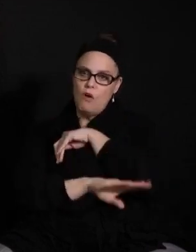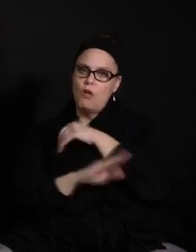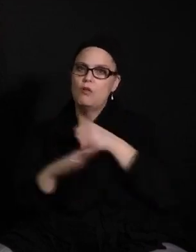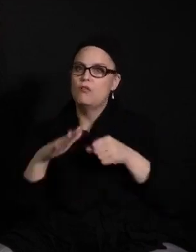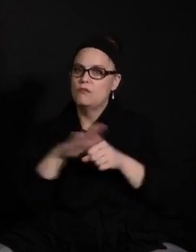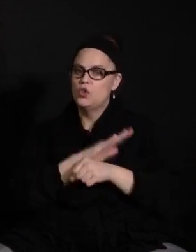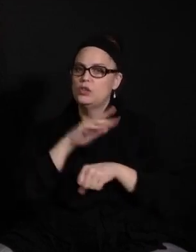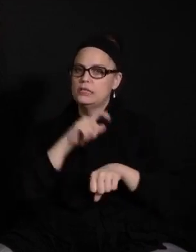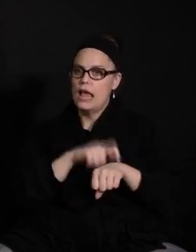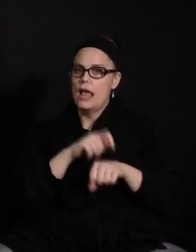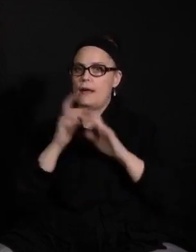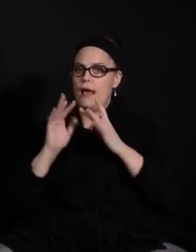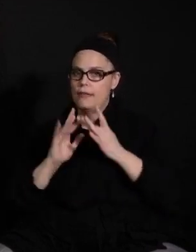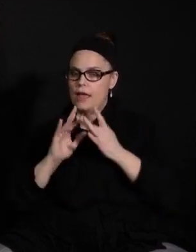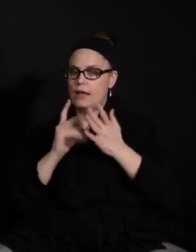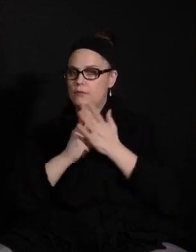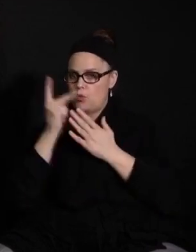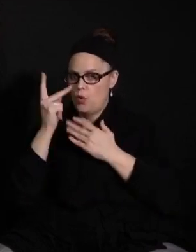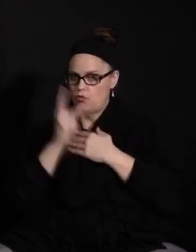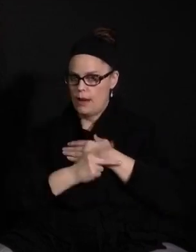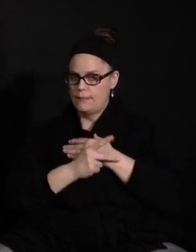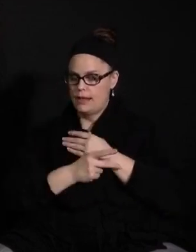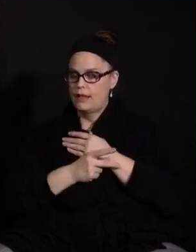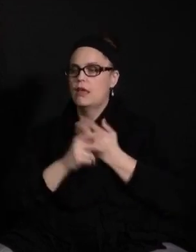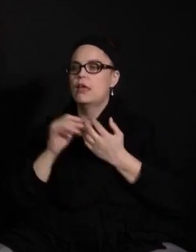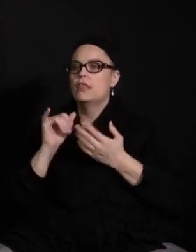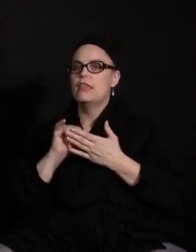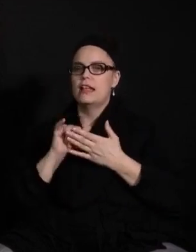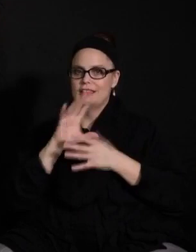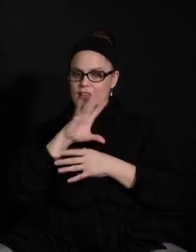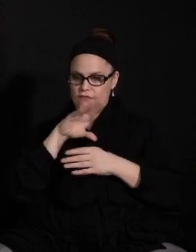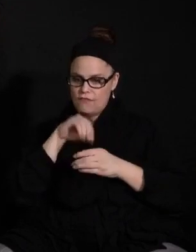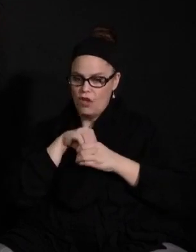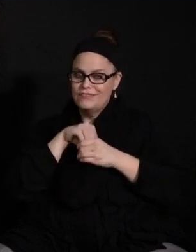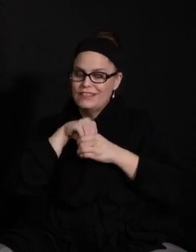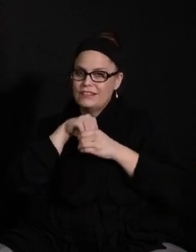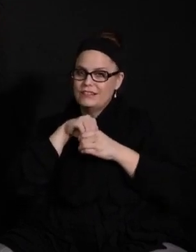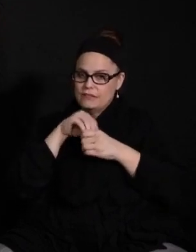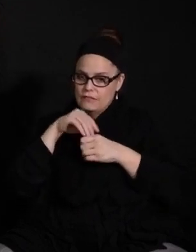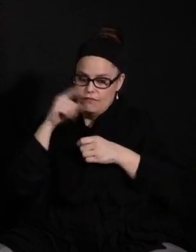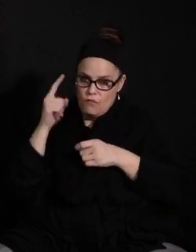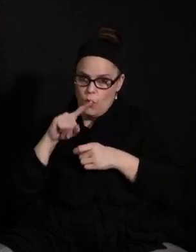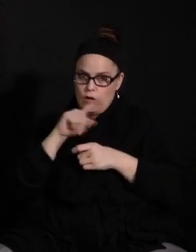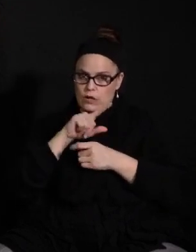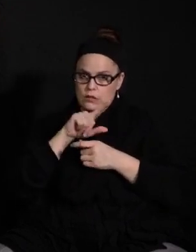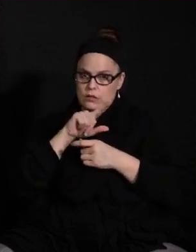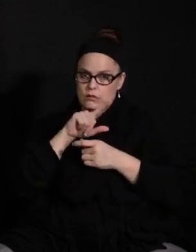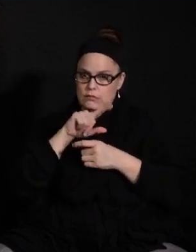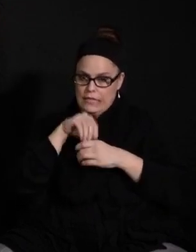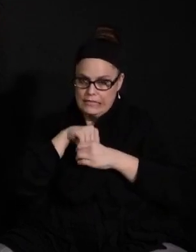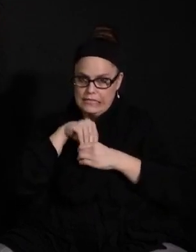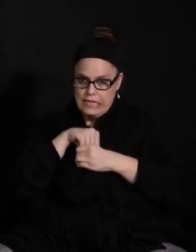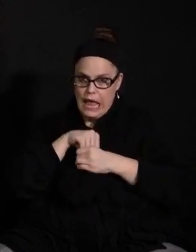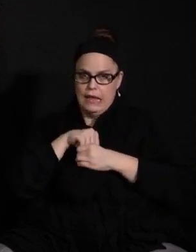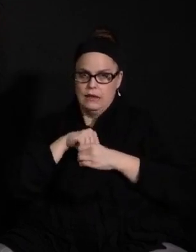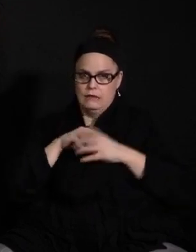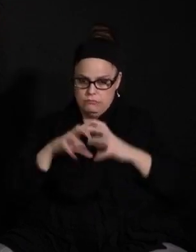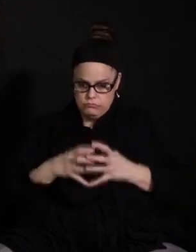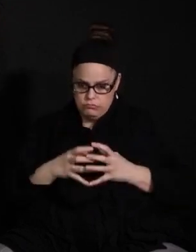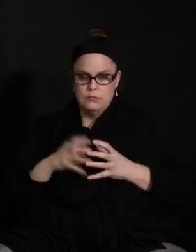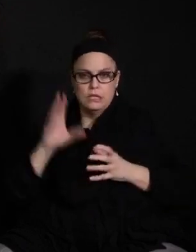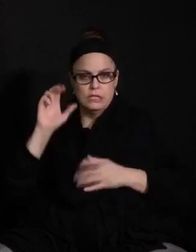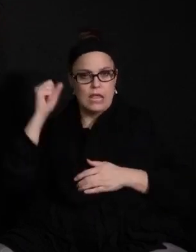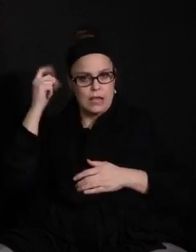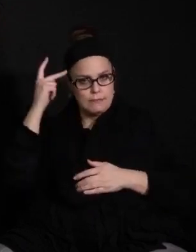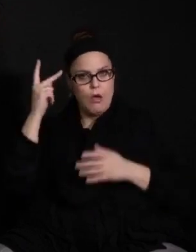full-time online program. And those are for our students inside St. Paul Public Schools. So we look forward to both those options and appreciate the collective input